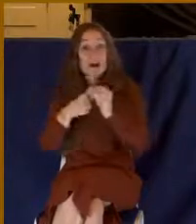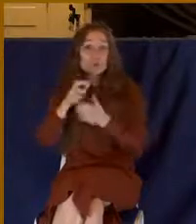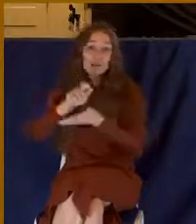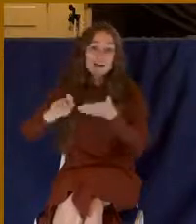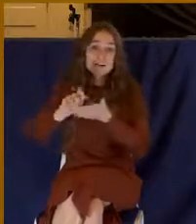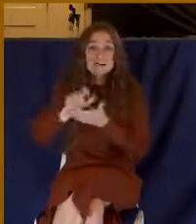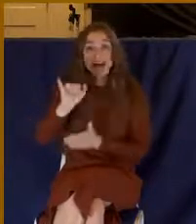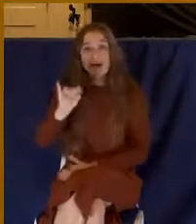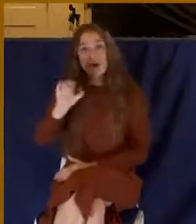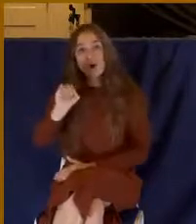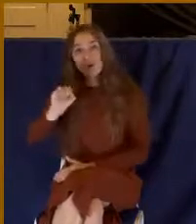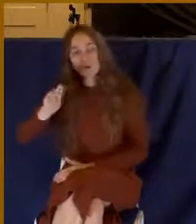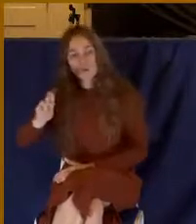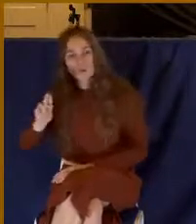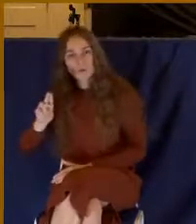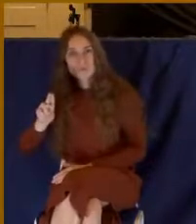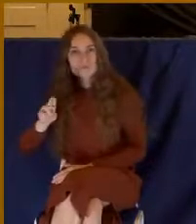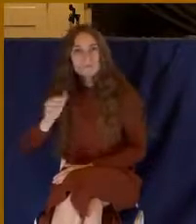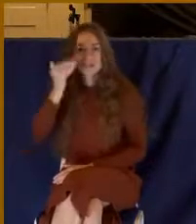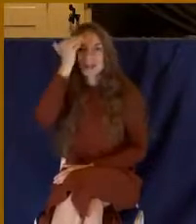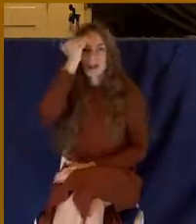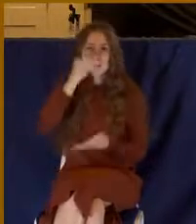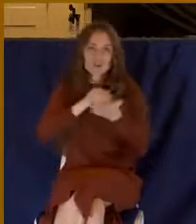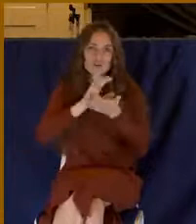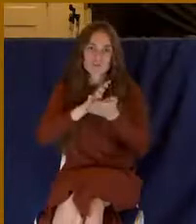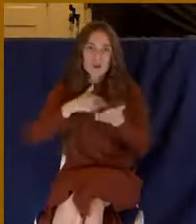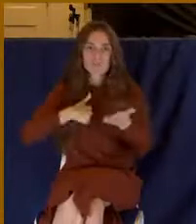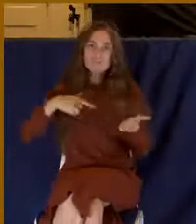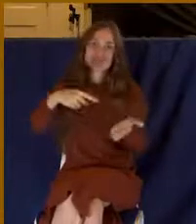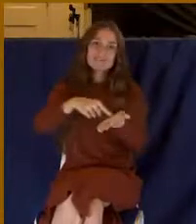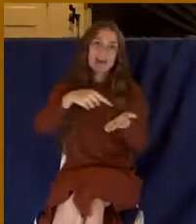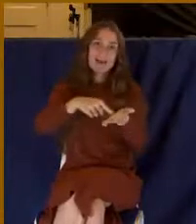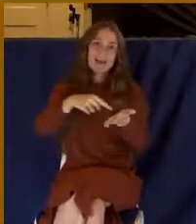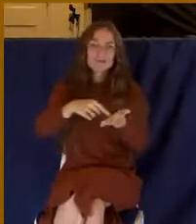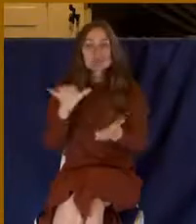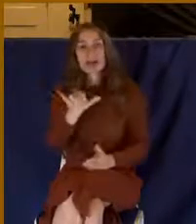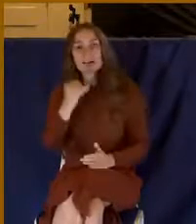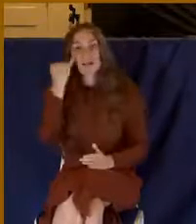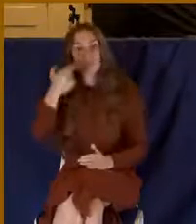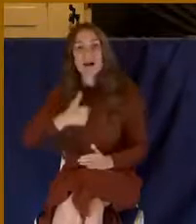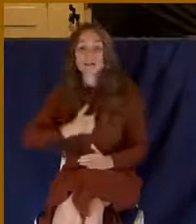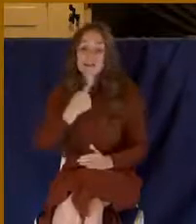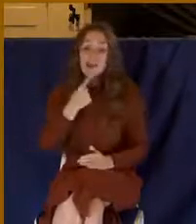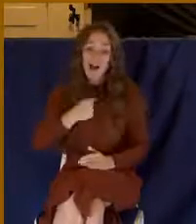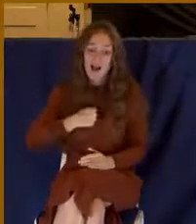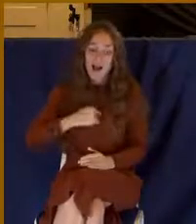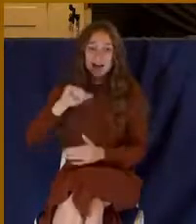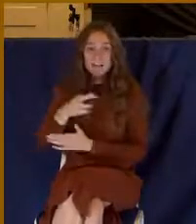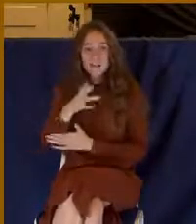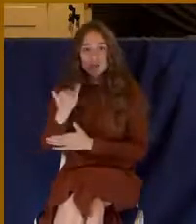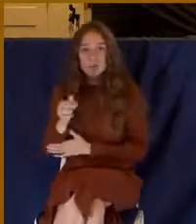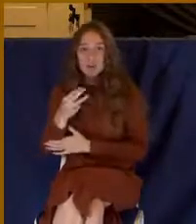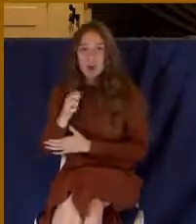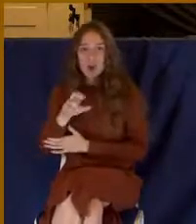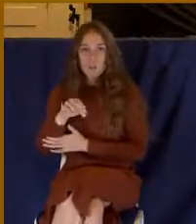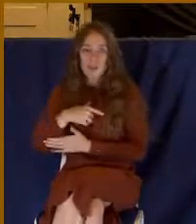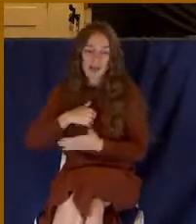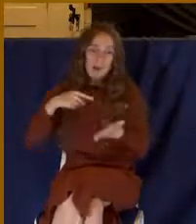debtor acknowledging your indebtedness. It would be like me writing, I, Jerry Harmon, owe Aaron Finley